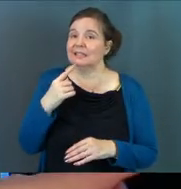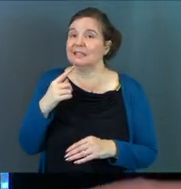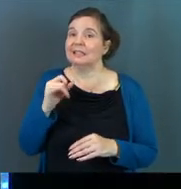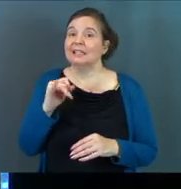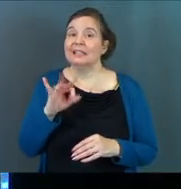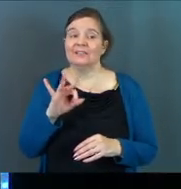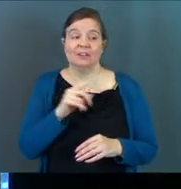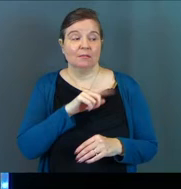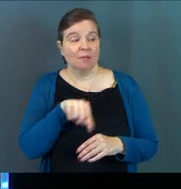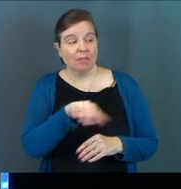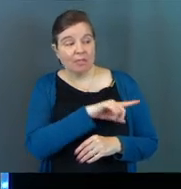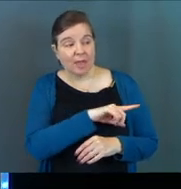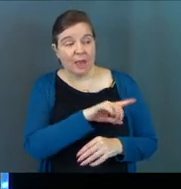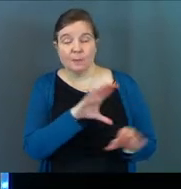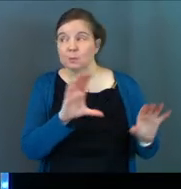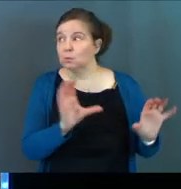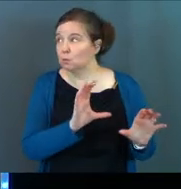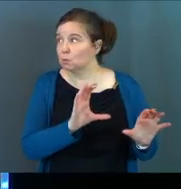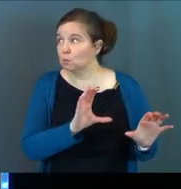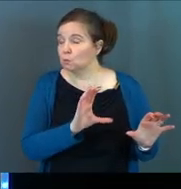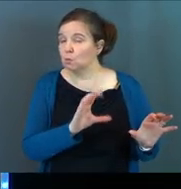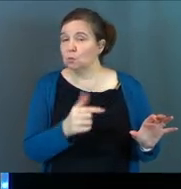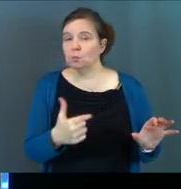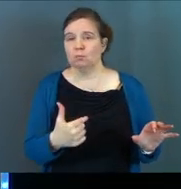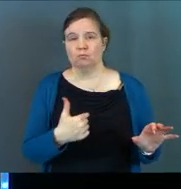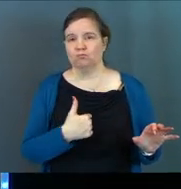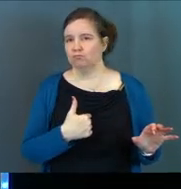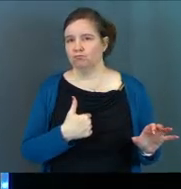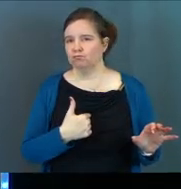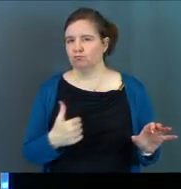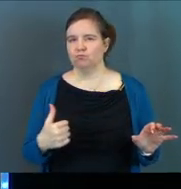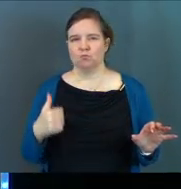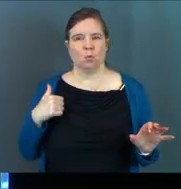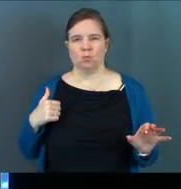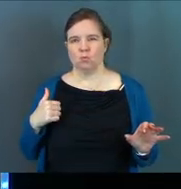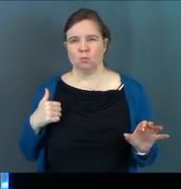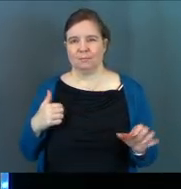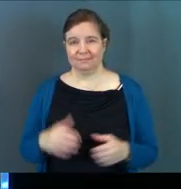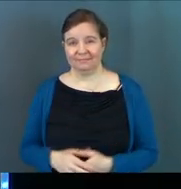says, even if everyone else does, I won't.